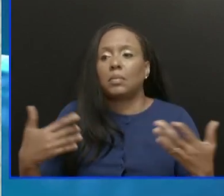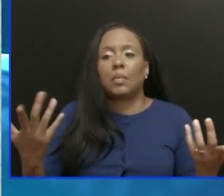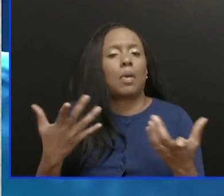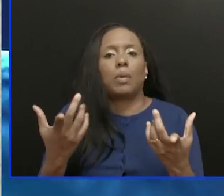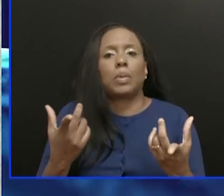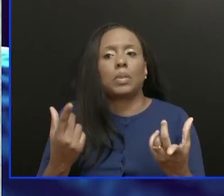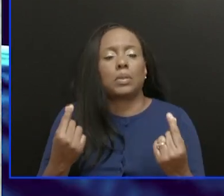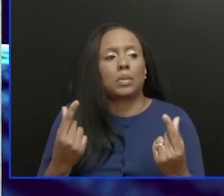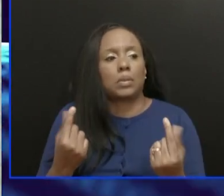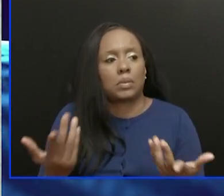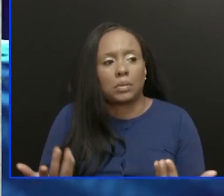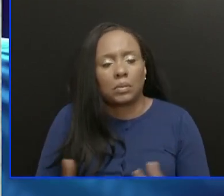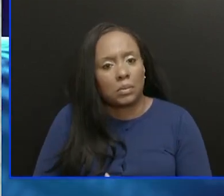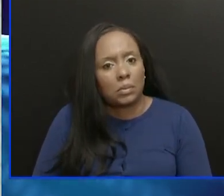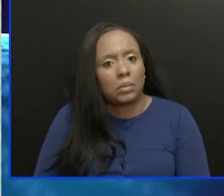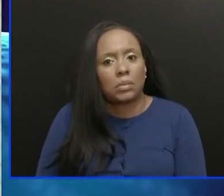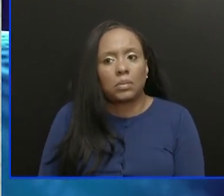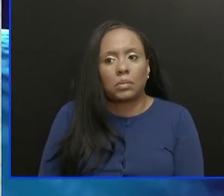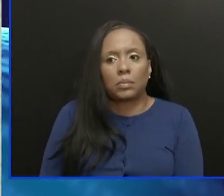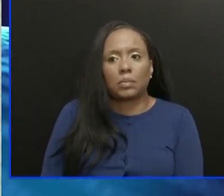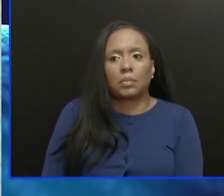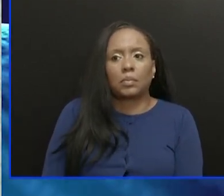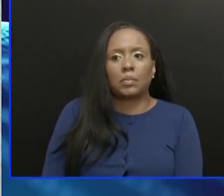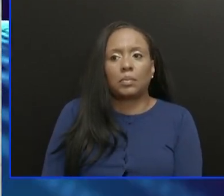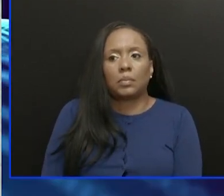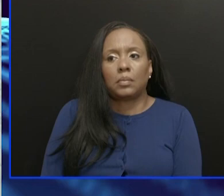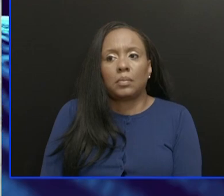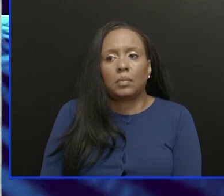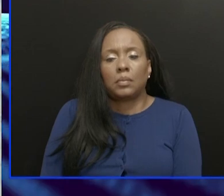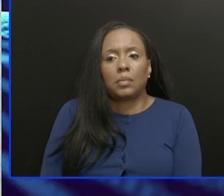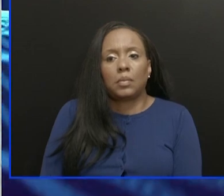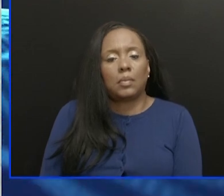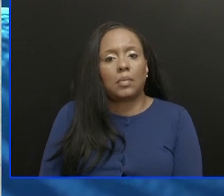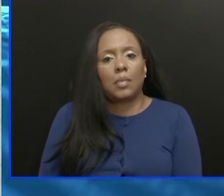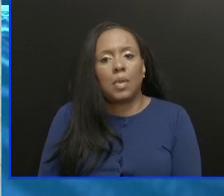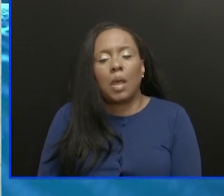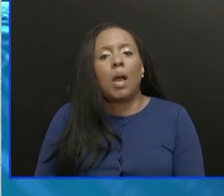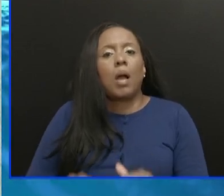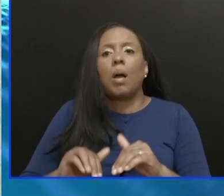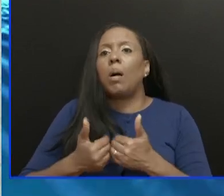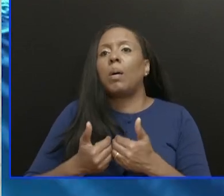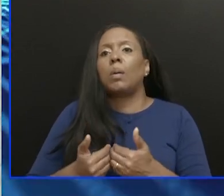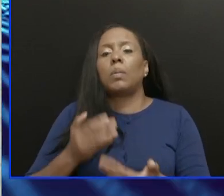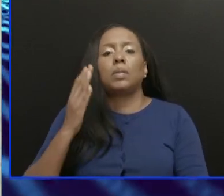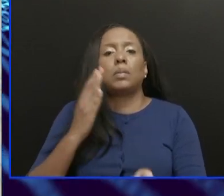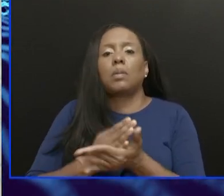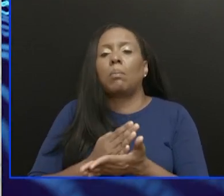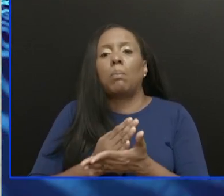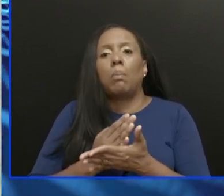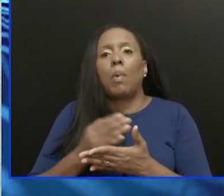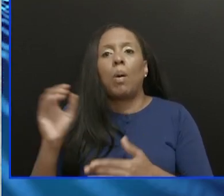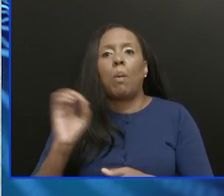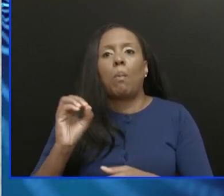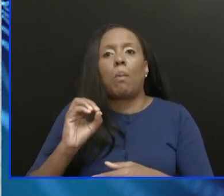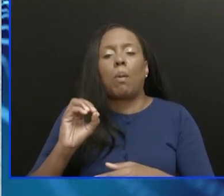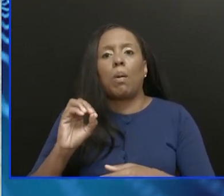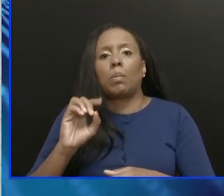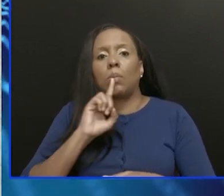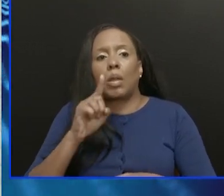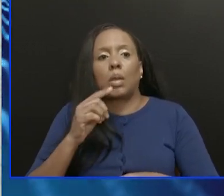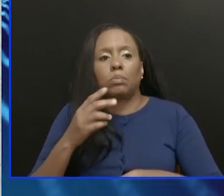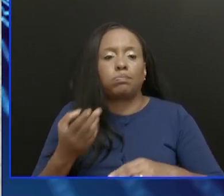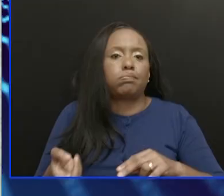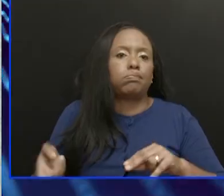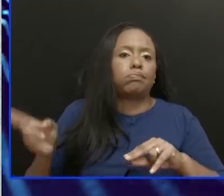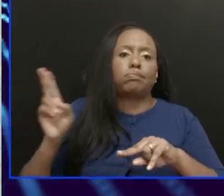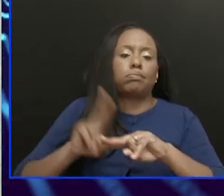we do to help stem this area for a surge in the Omicron variant, or whatever variant may be